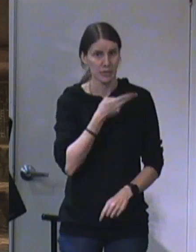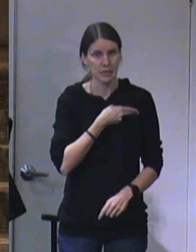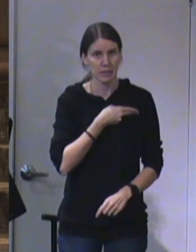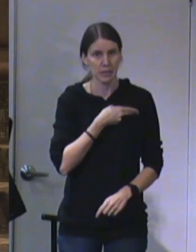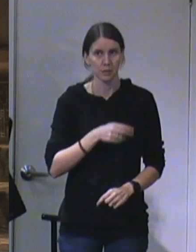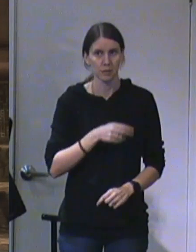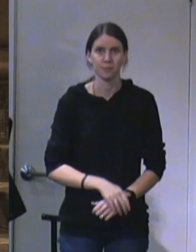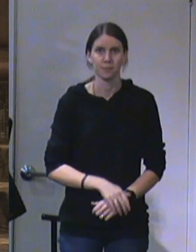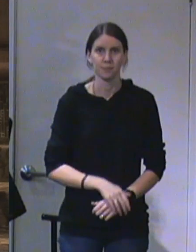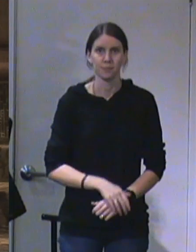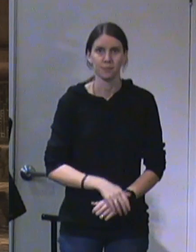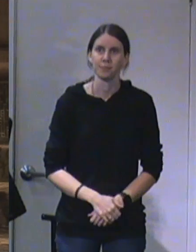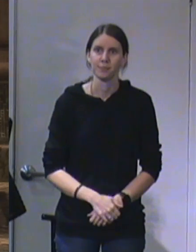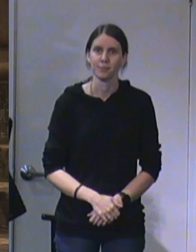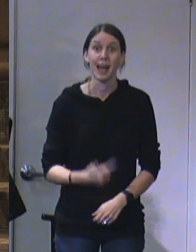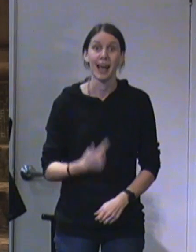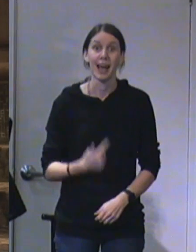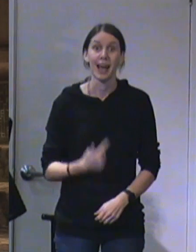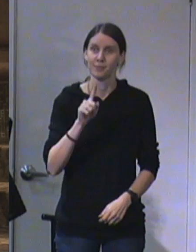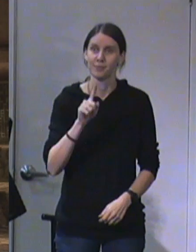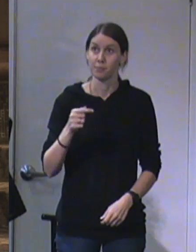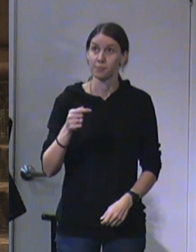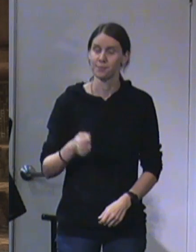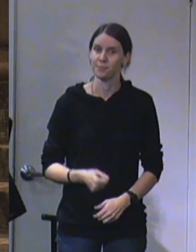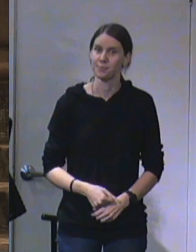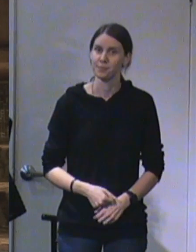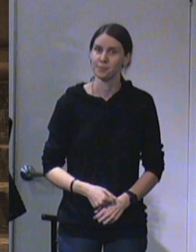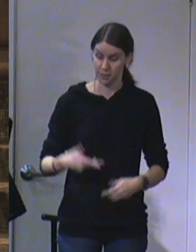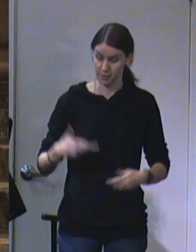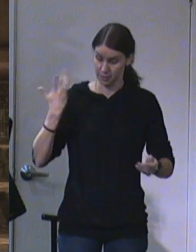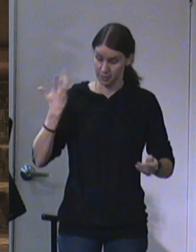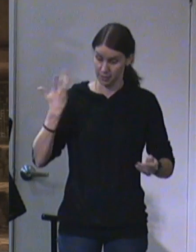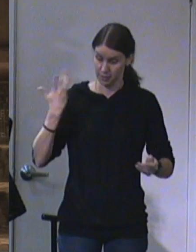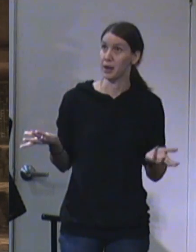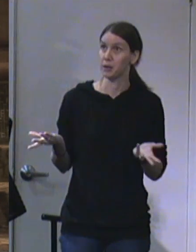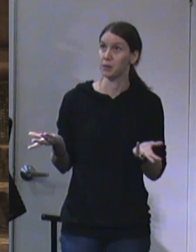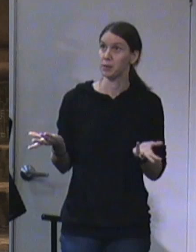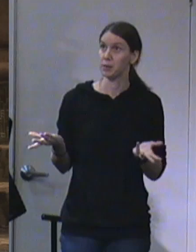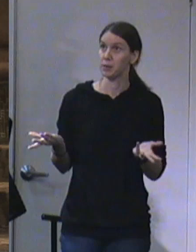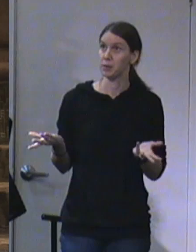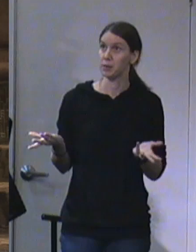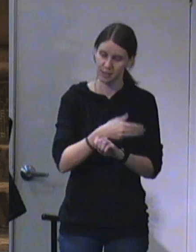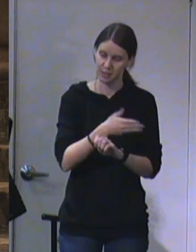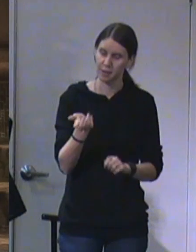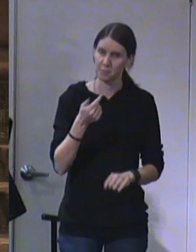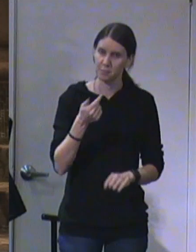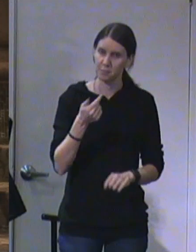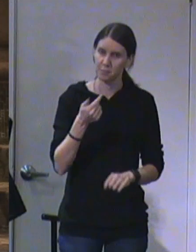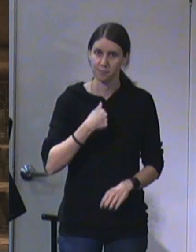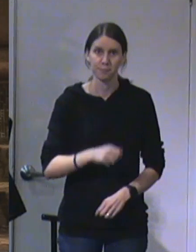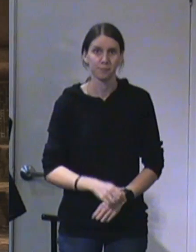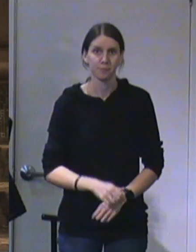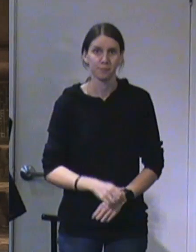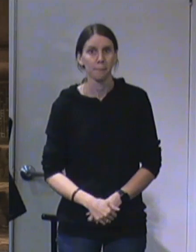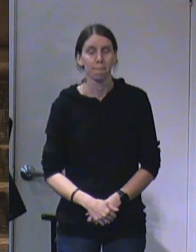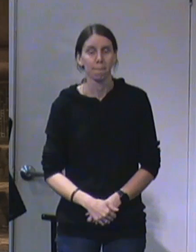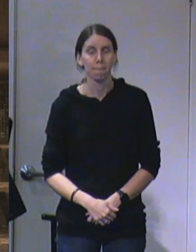for us? Then said I, Here am I, send me.